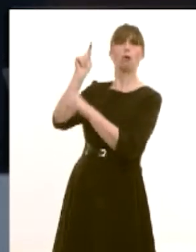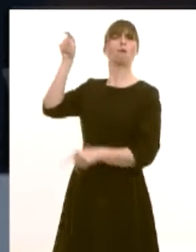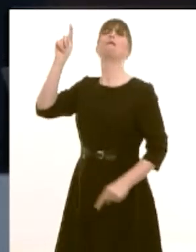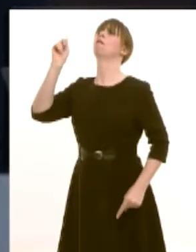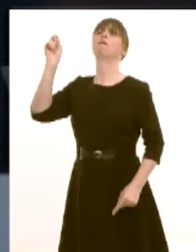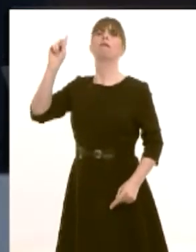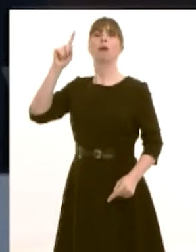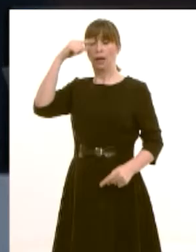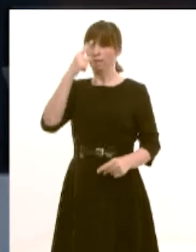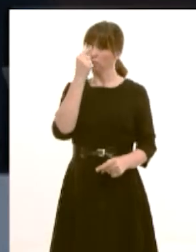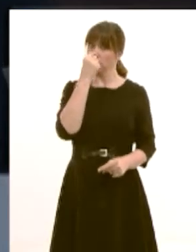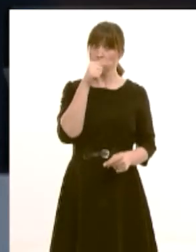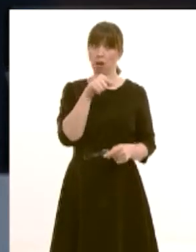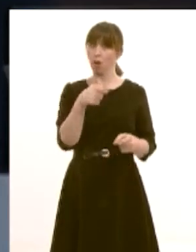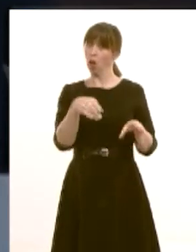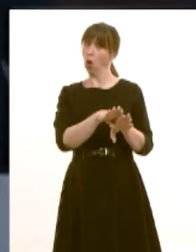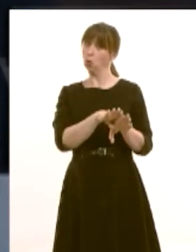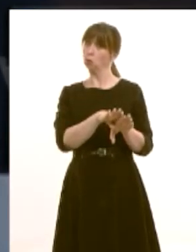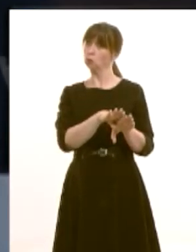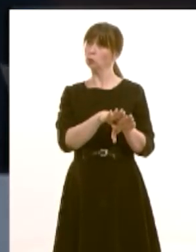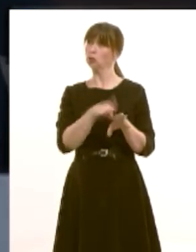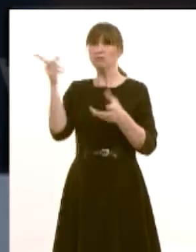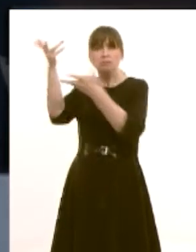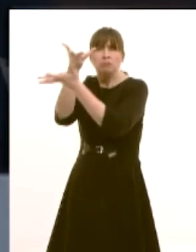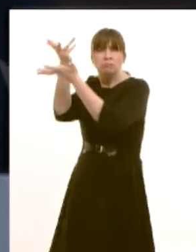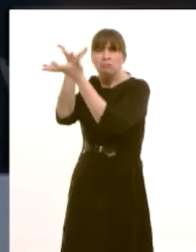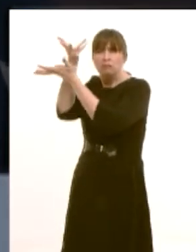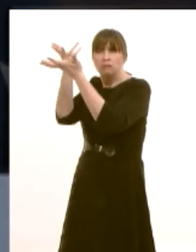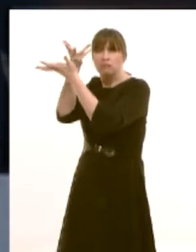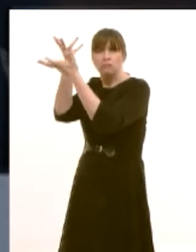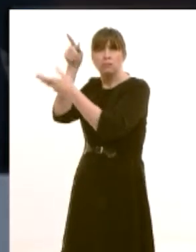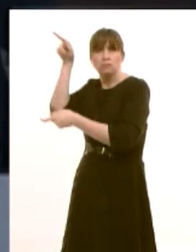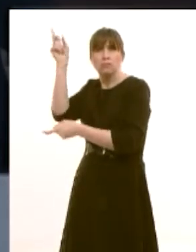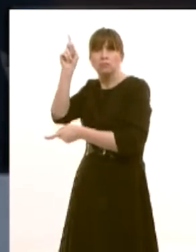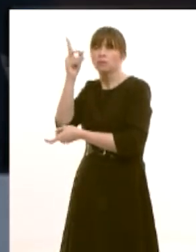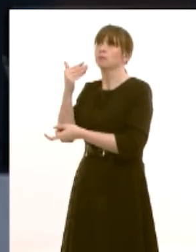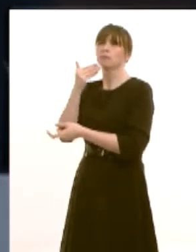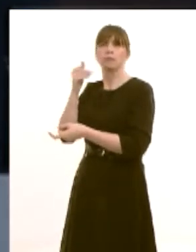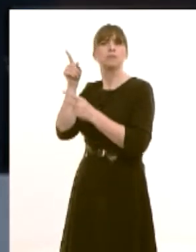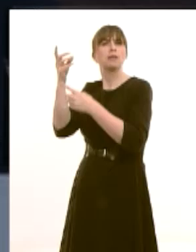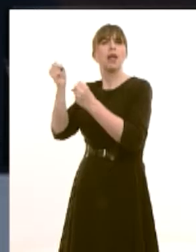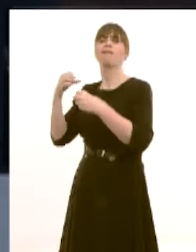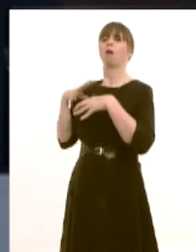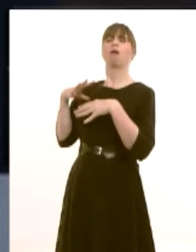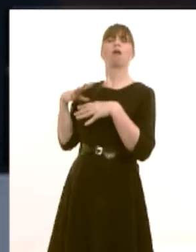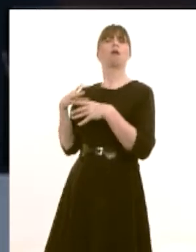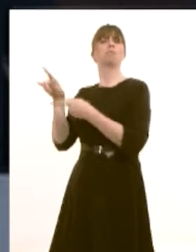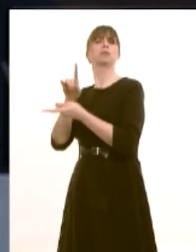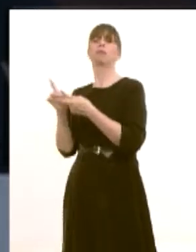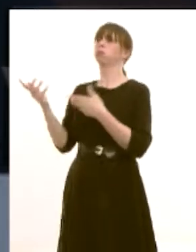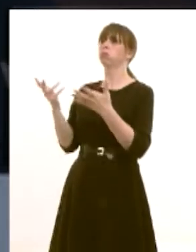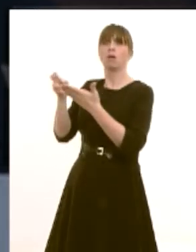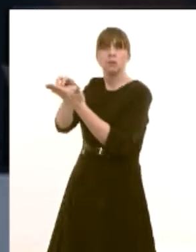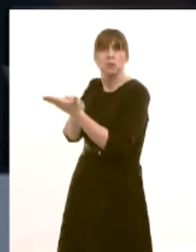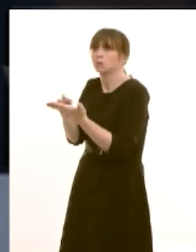authorities faced with such decisions were to desist from the practice of holding informal un-minuted cabinet